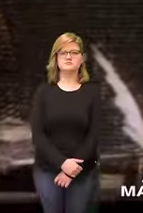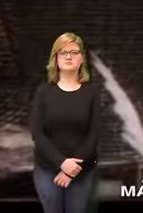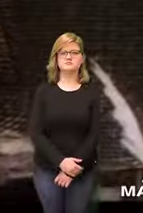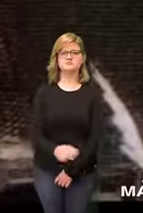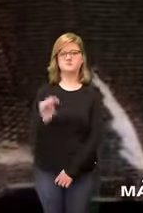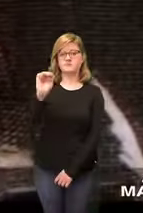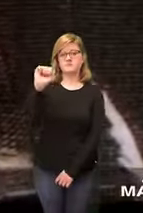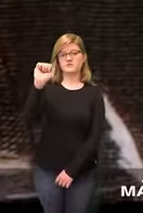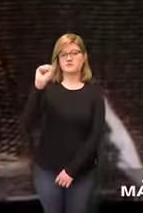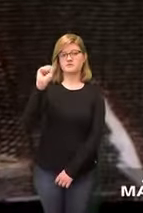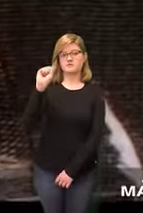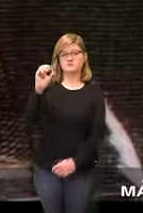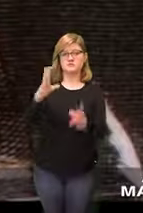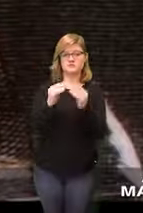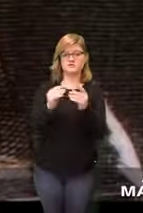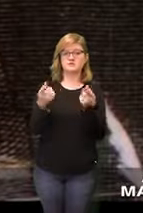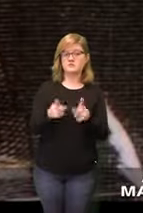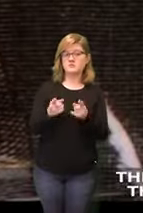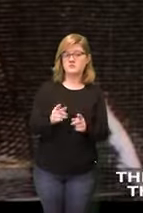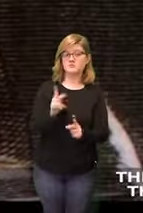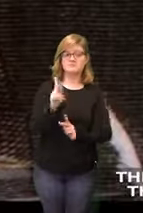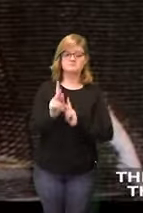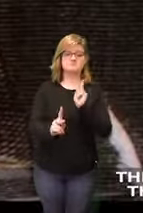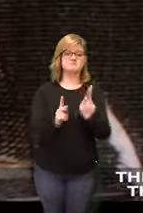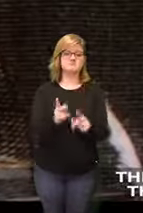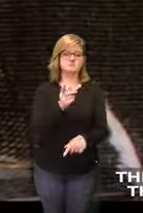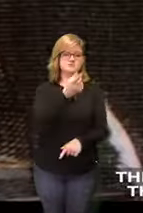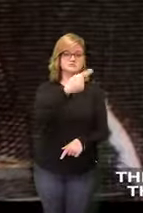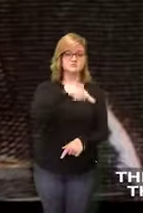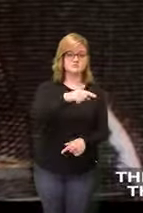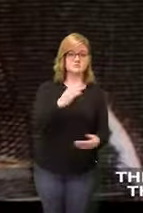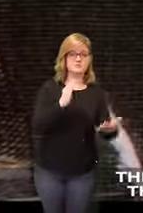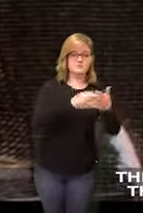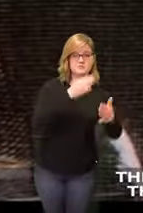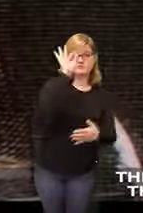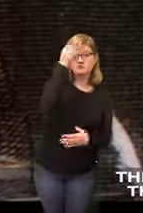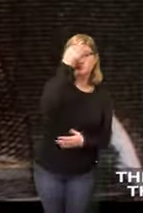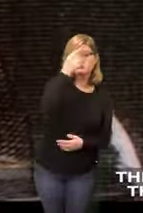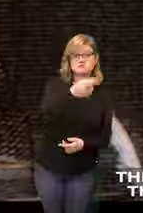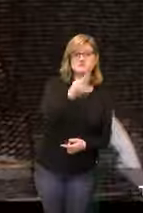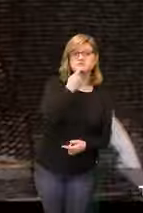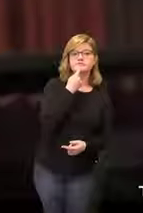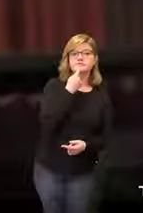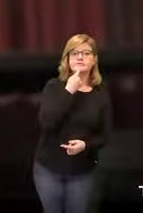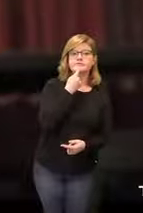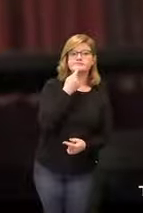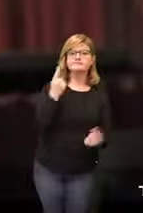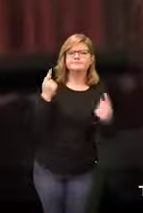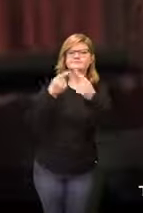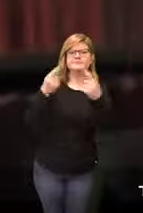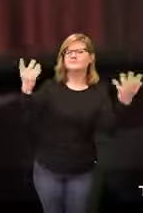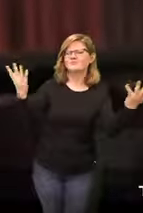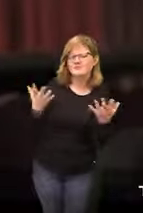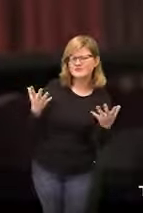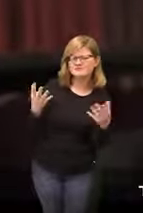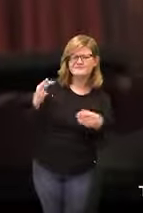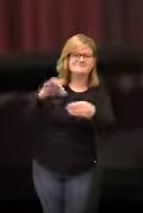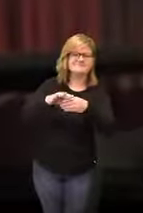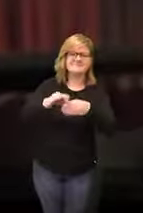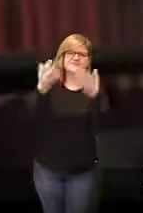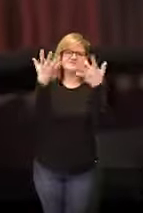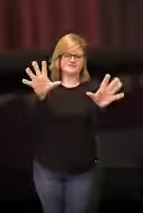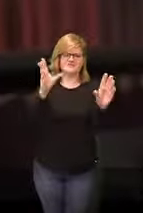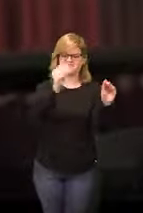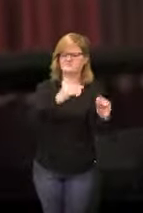and a certain point in the Massachusetts convention the anti-federalists realize they're being out debated they say oh what's the point of this anyway